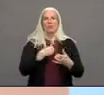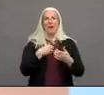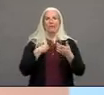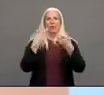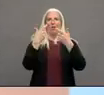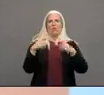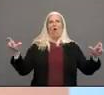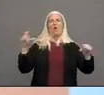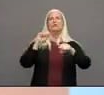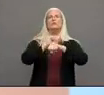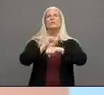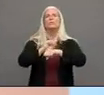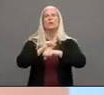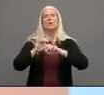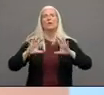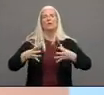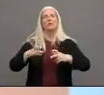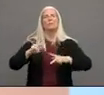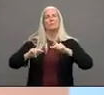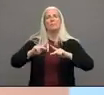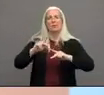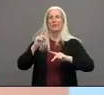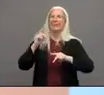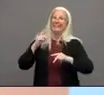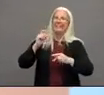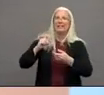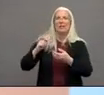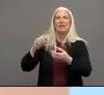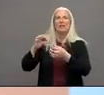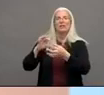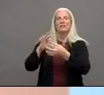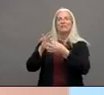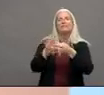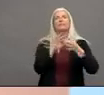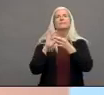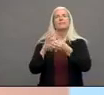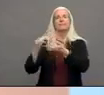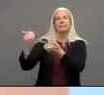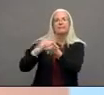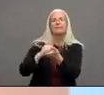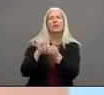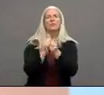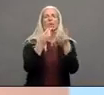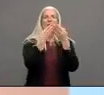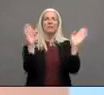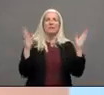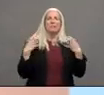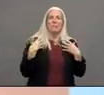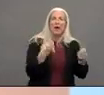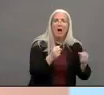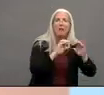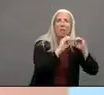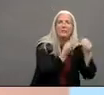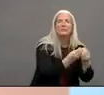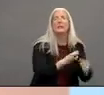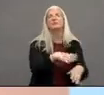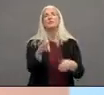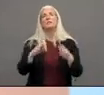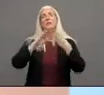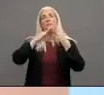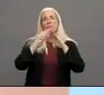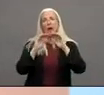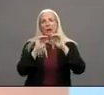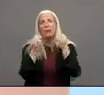of our other public agencies our community-based organizations and other partners and as well as within the county as well